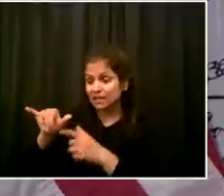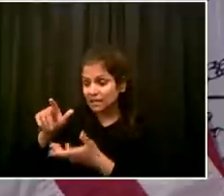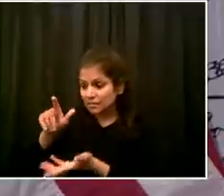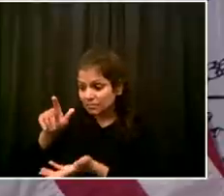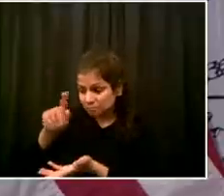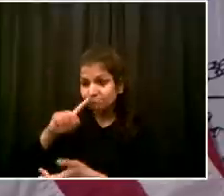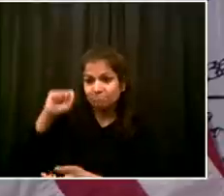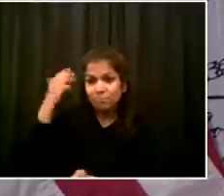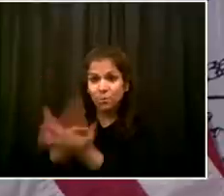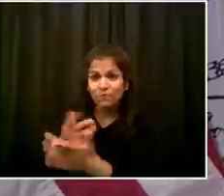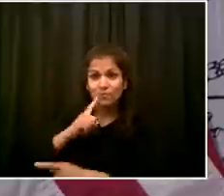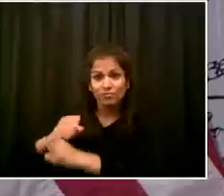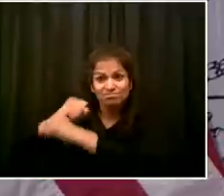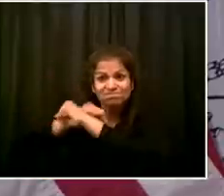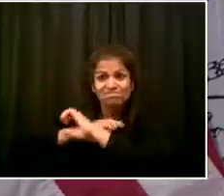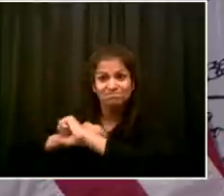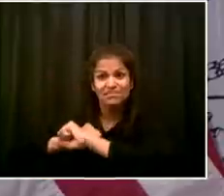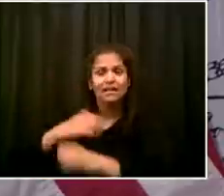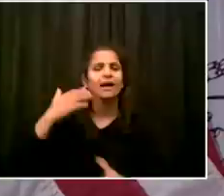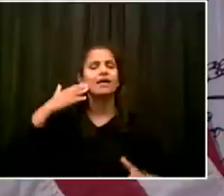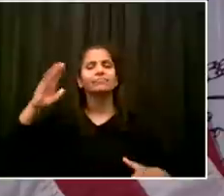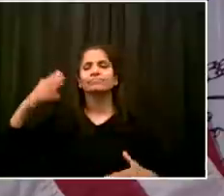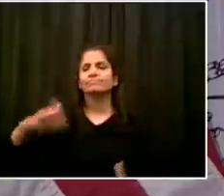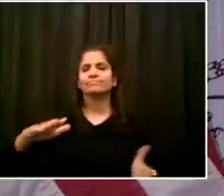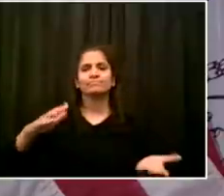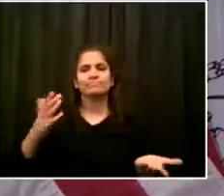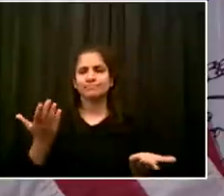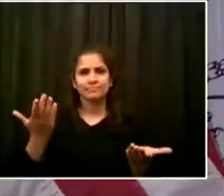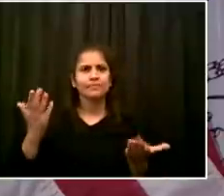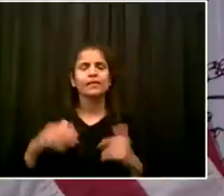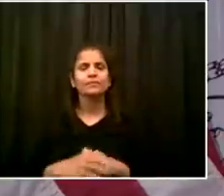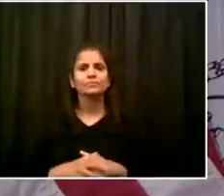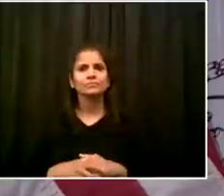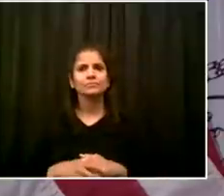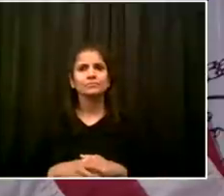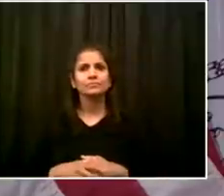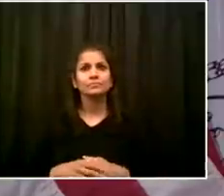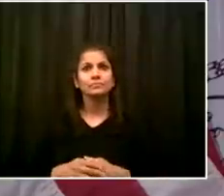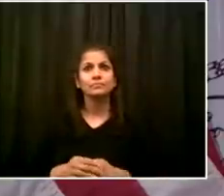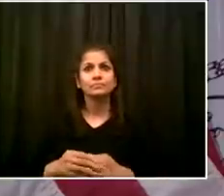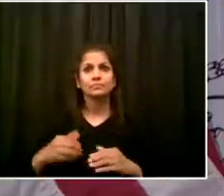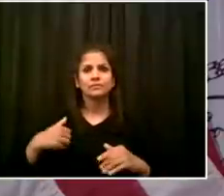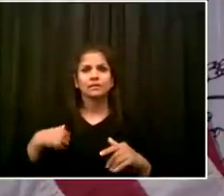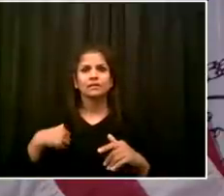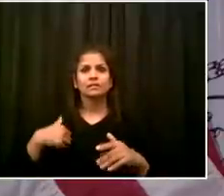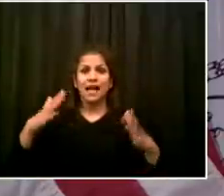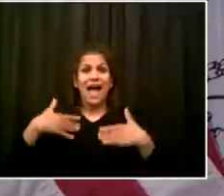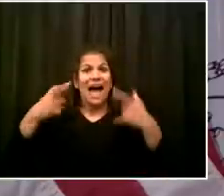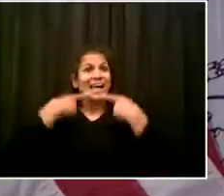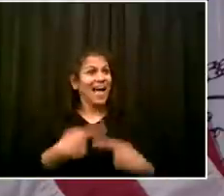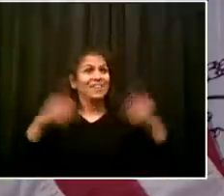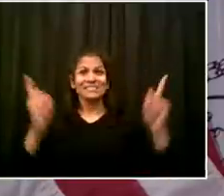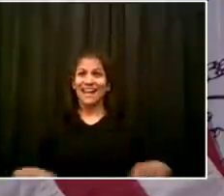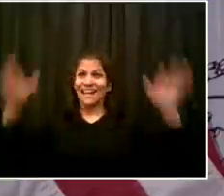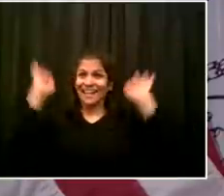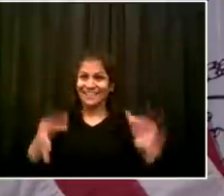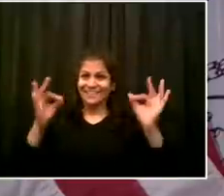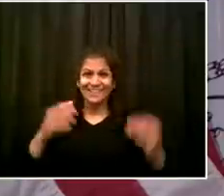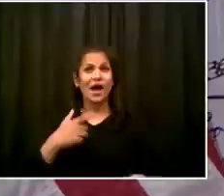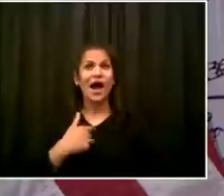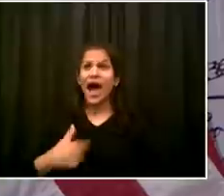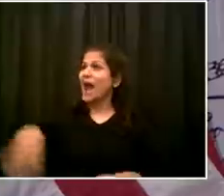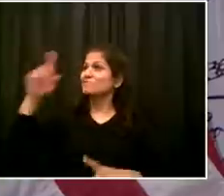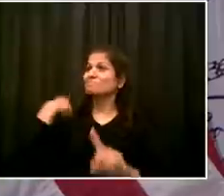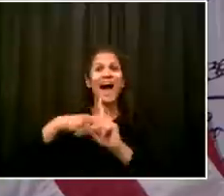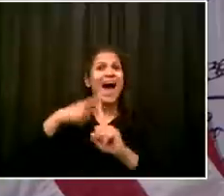And we do not want to say to people, if you test positive in the antibody, you don't need to take precautions anymore. You certainly do need to take precautions. You